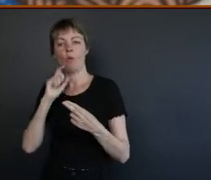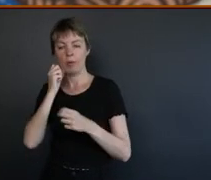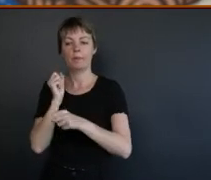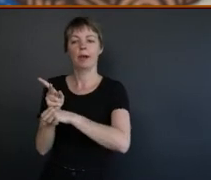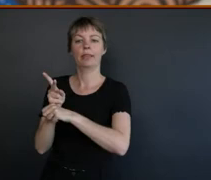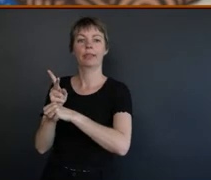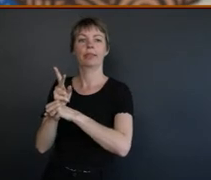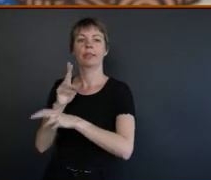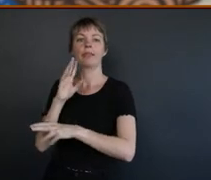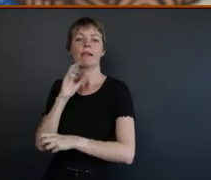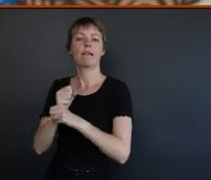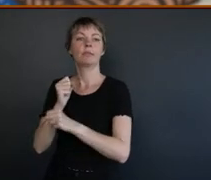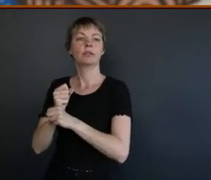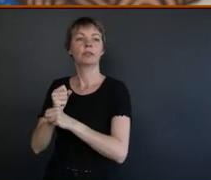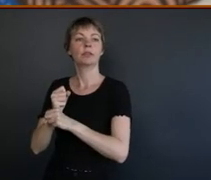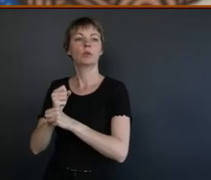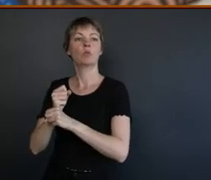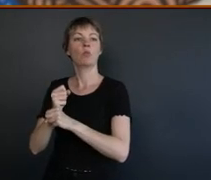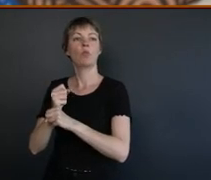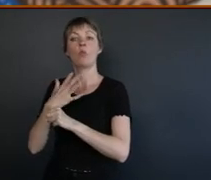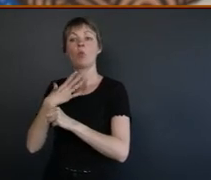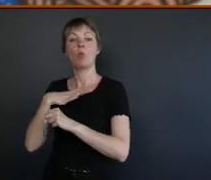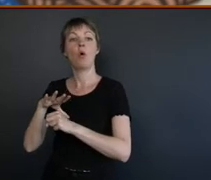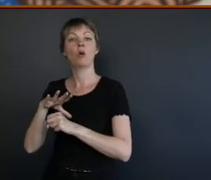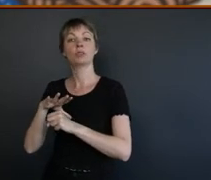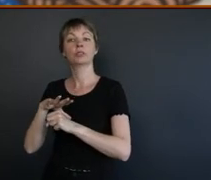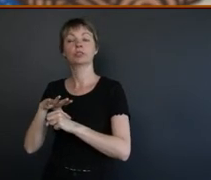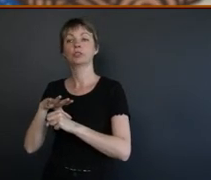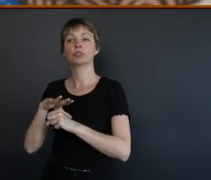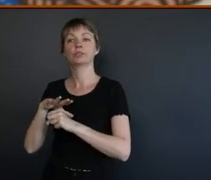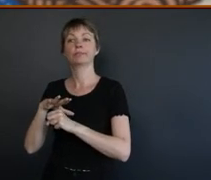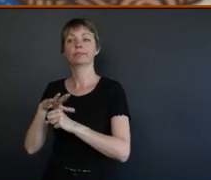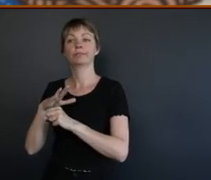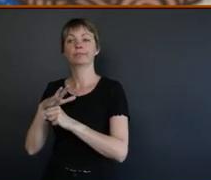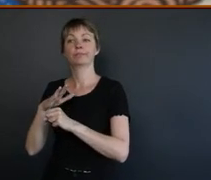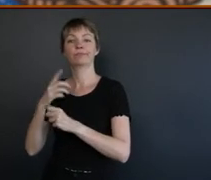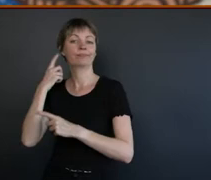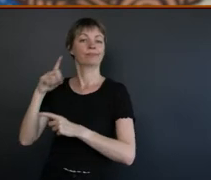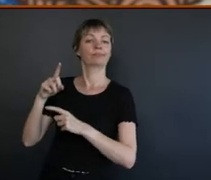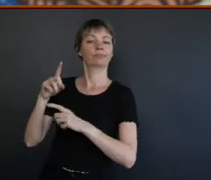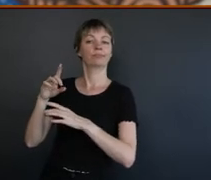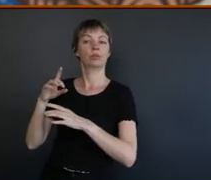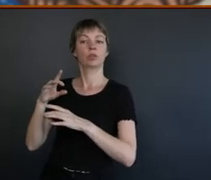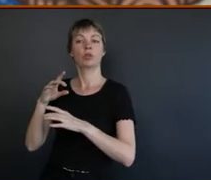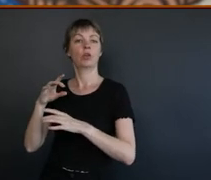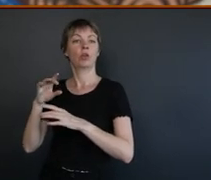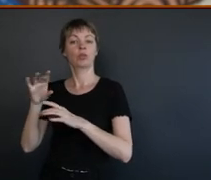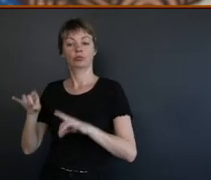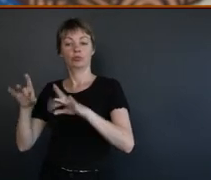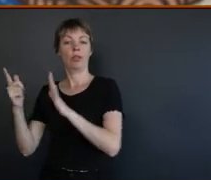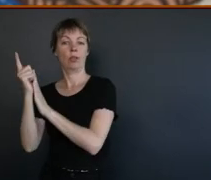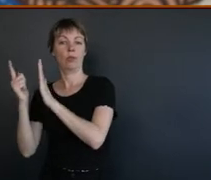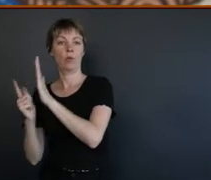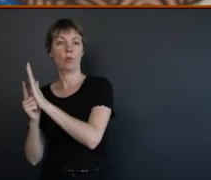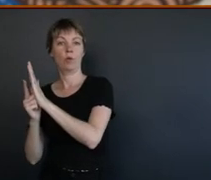the government, let's get the law out of Australia. Of course, the white man's law is only there